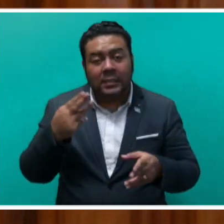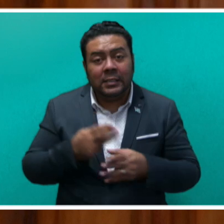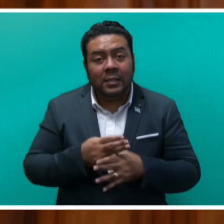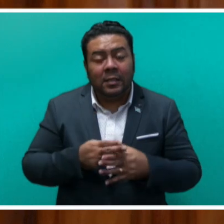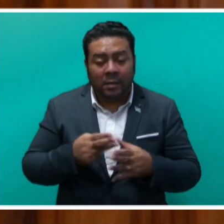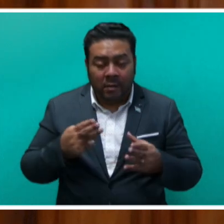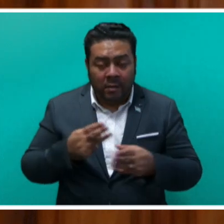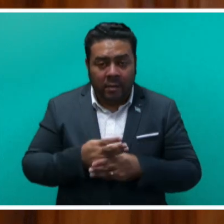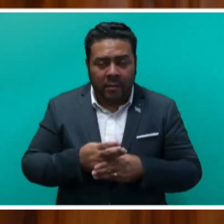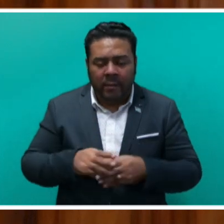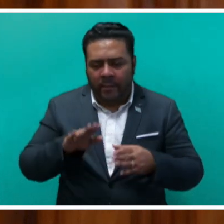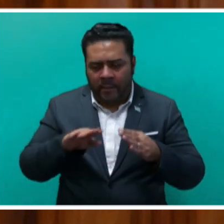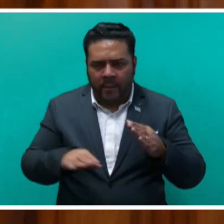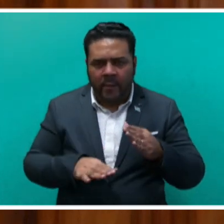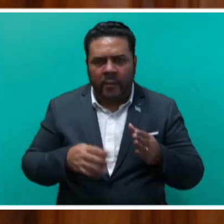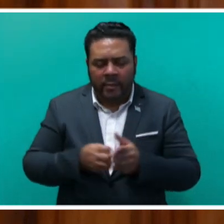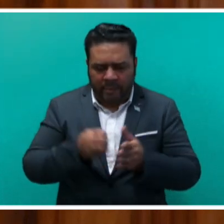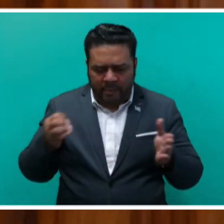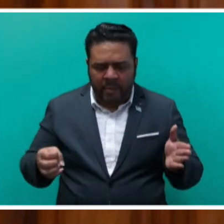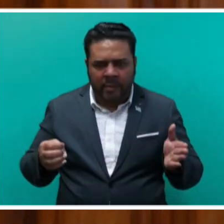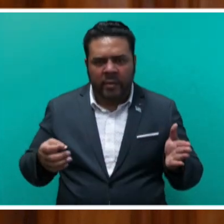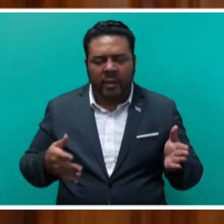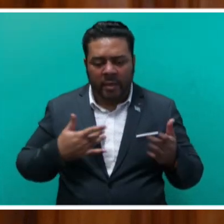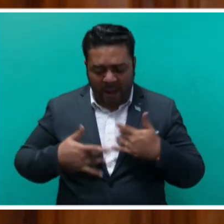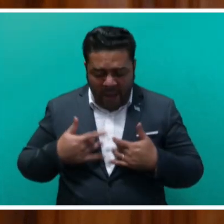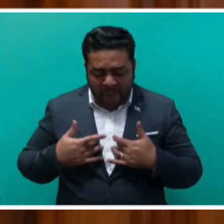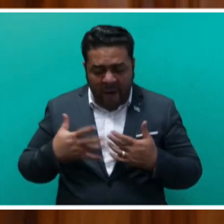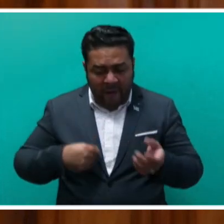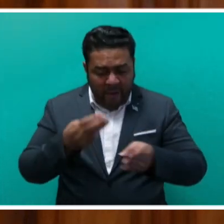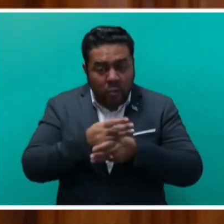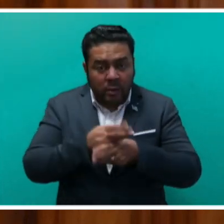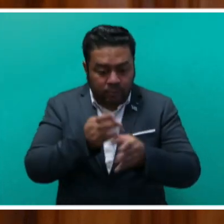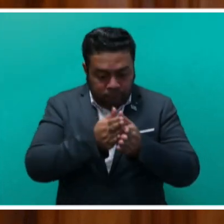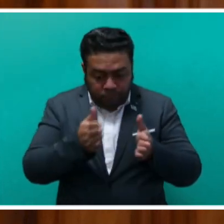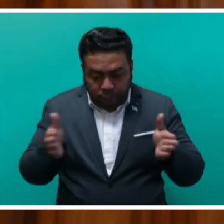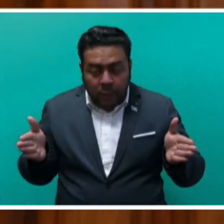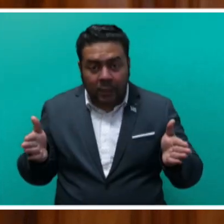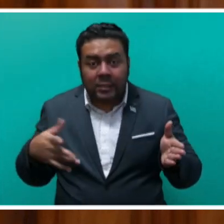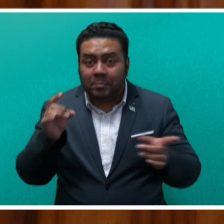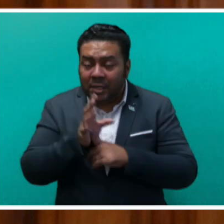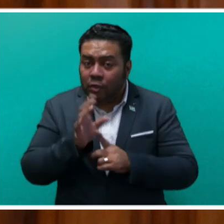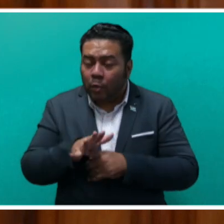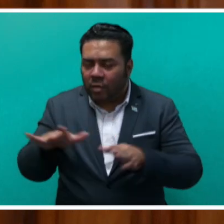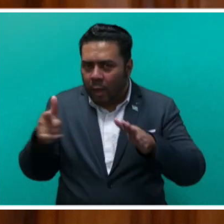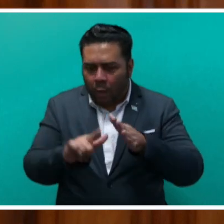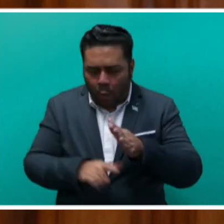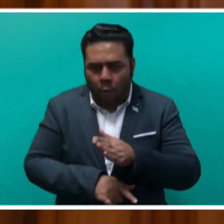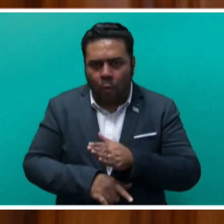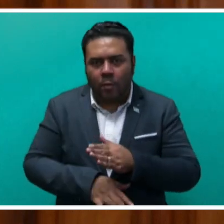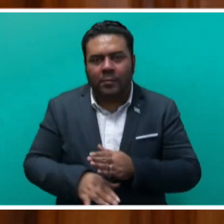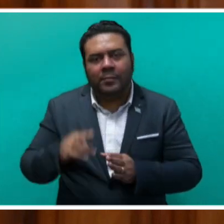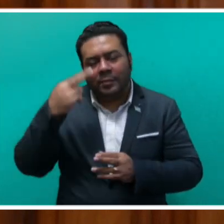substantially extends the service life of timber, particularly those with lower natural durability